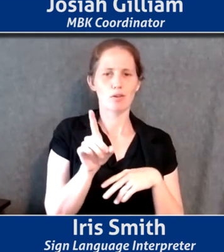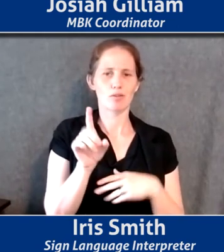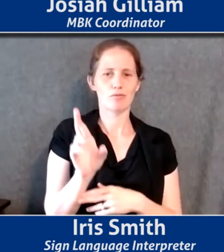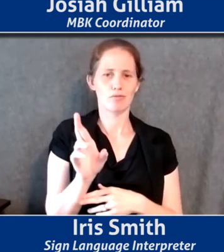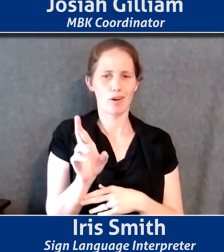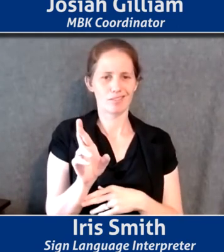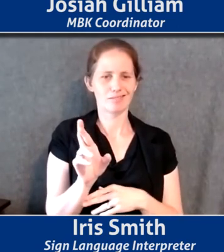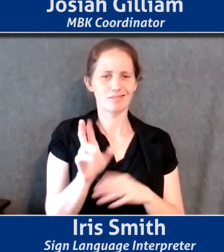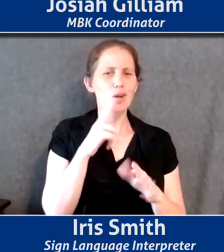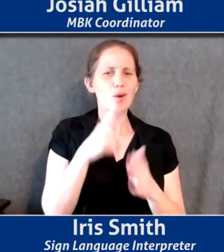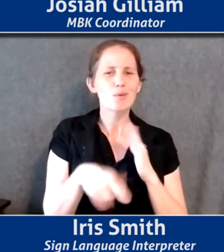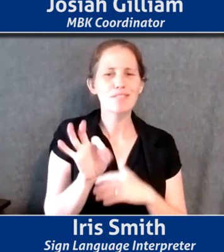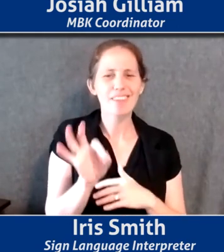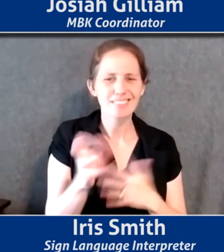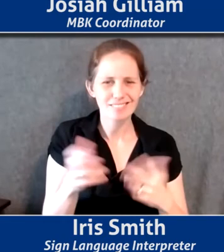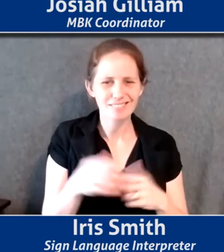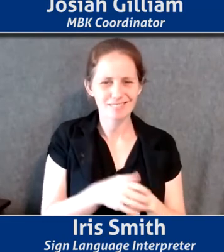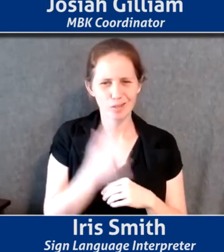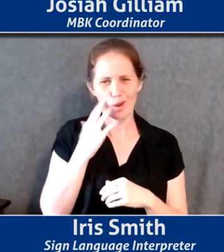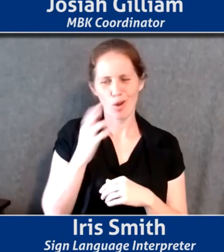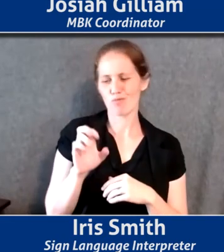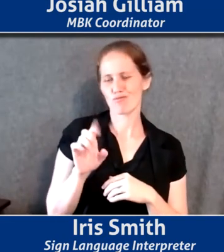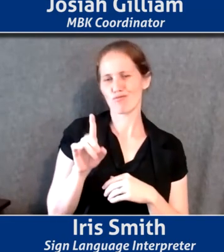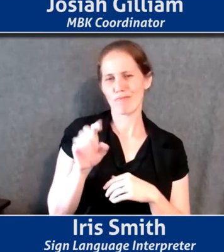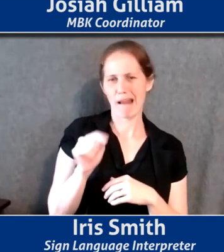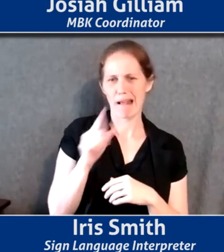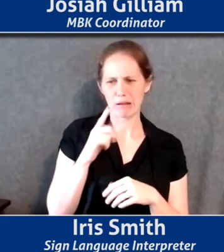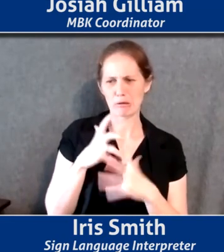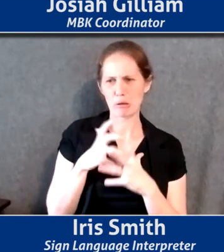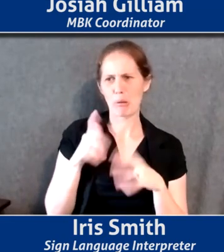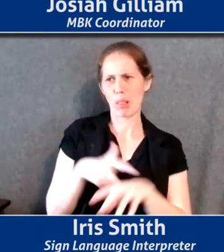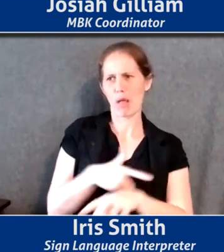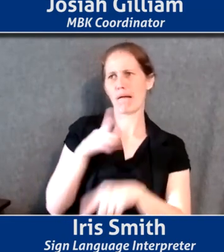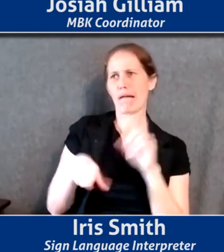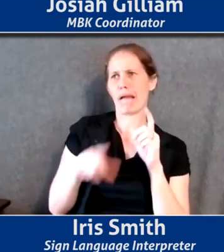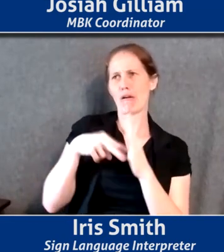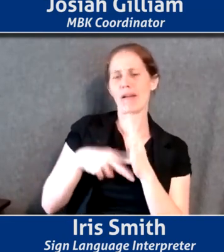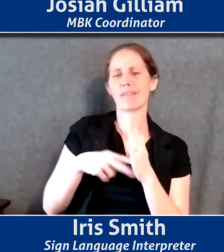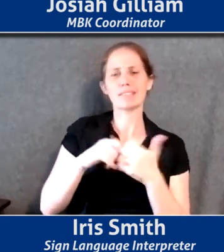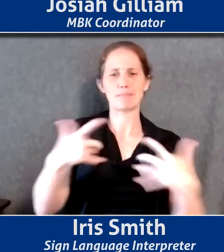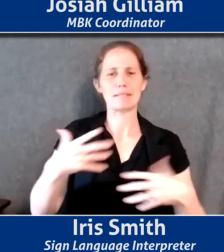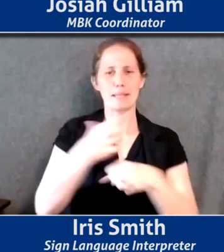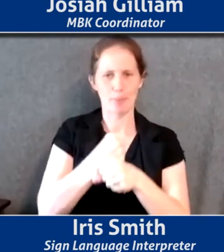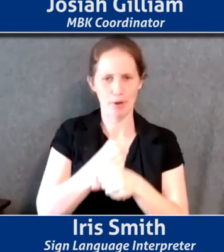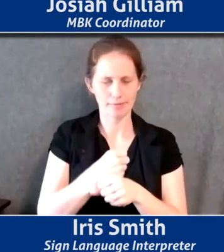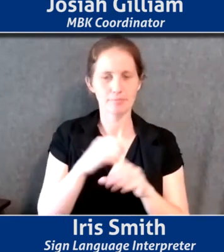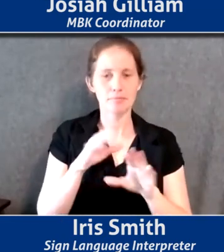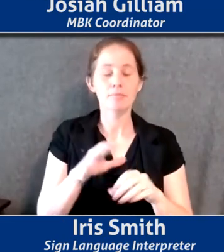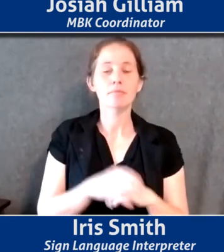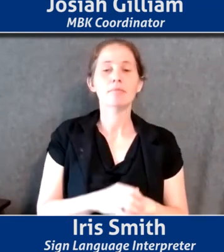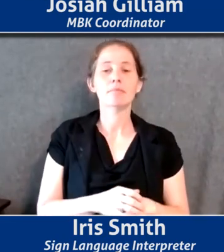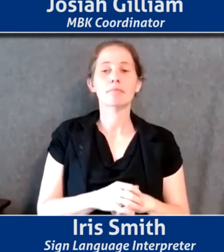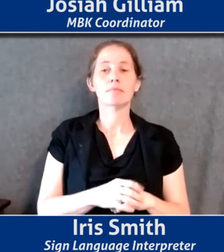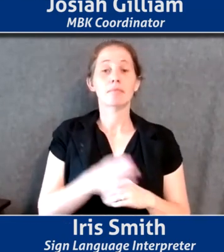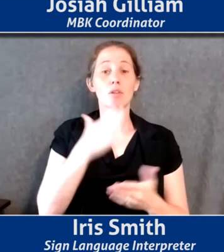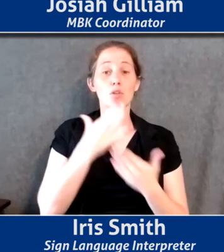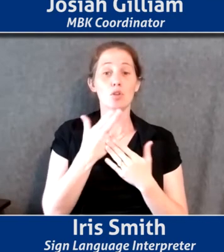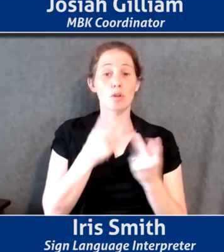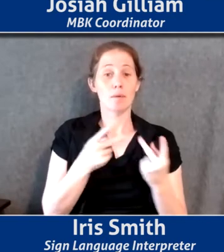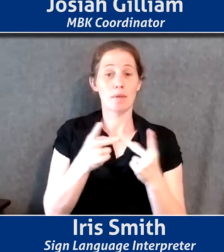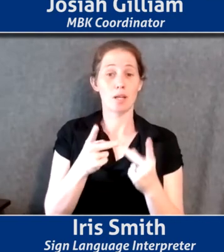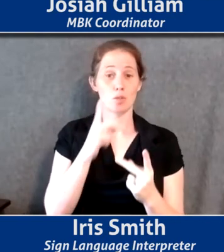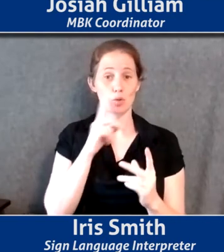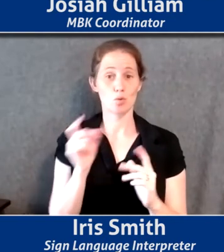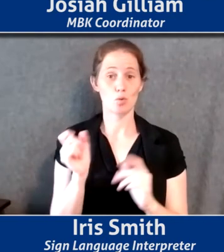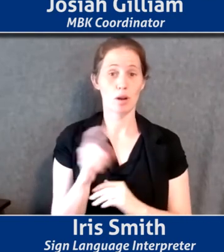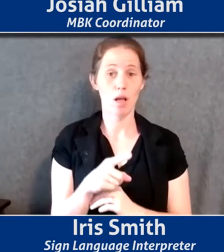what did it find? Um, what, what, what, like summarizing what the report has said, which, which, and we should, a good place to acknowledge, uh,